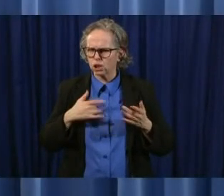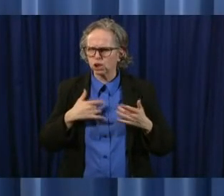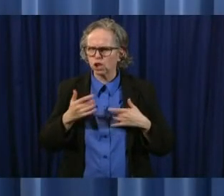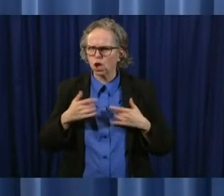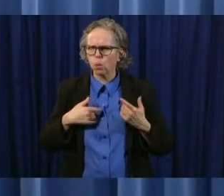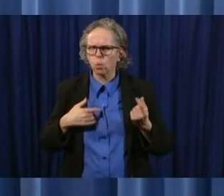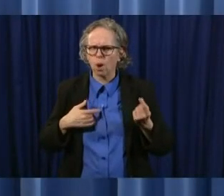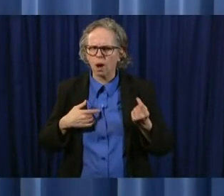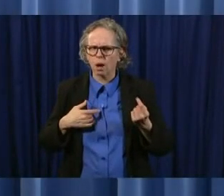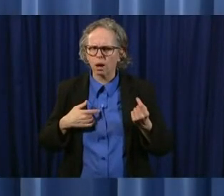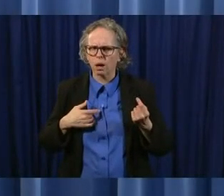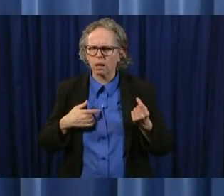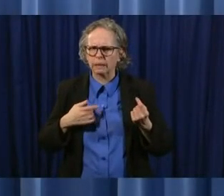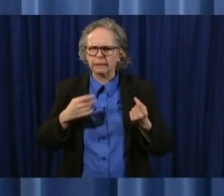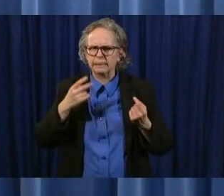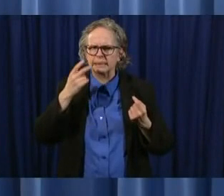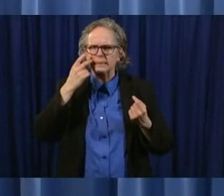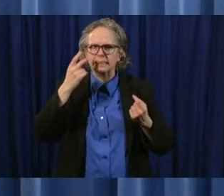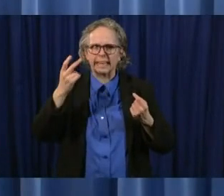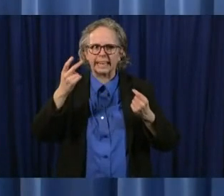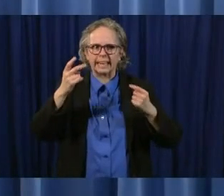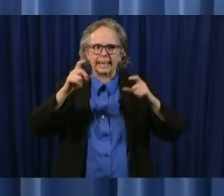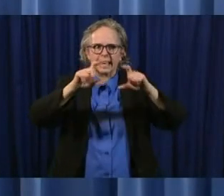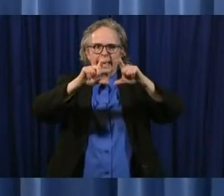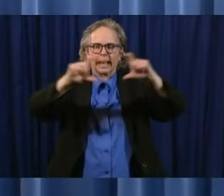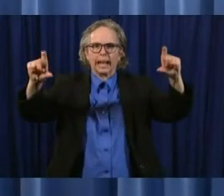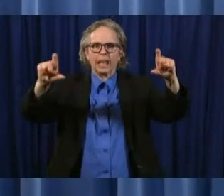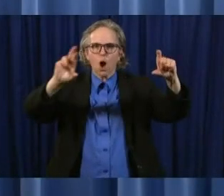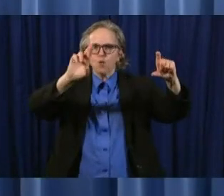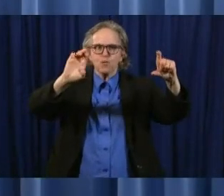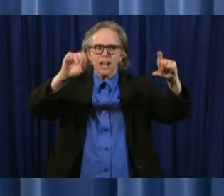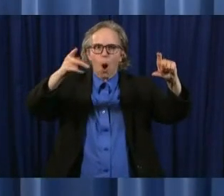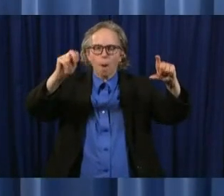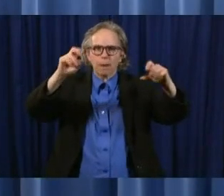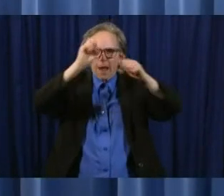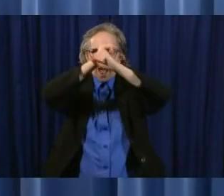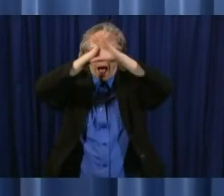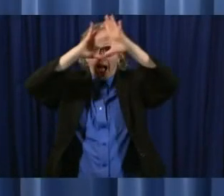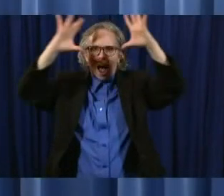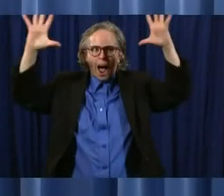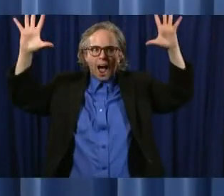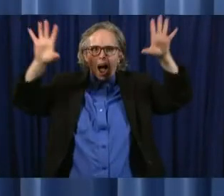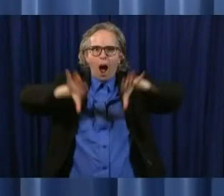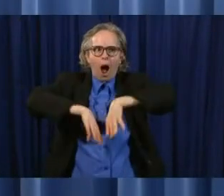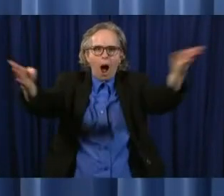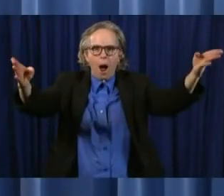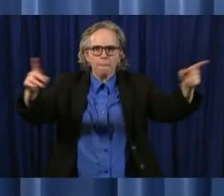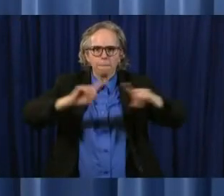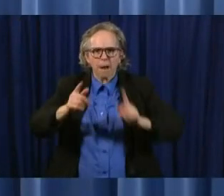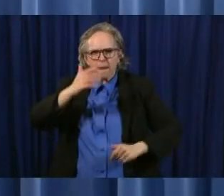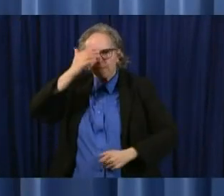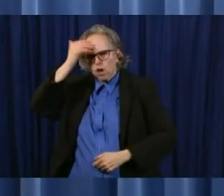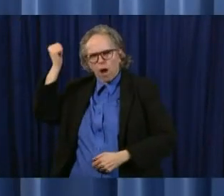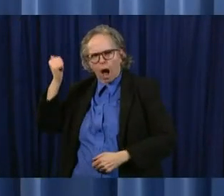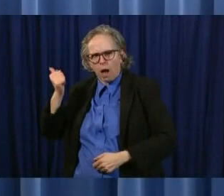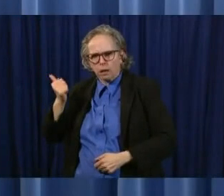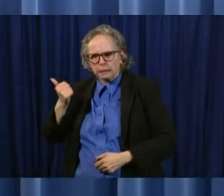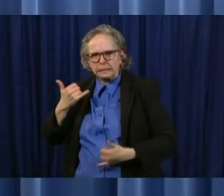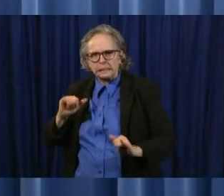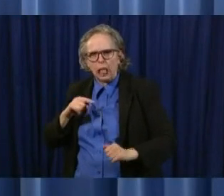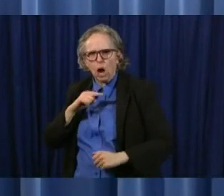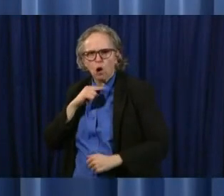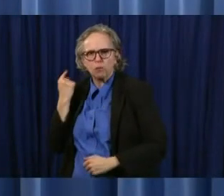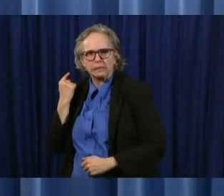uh and not understand that again this is going to come back to individual decisions and each person is going to have to make taking their own hands their their future